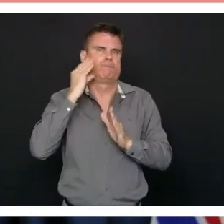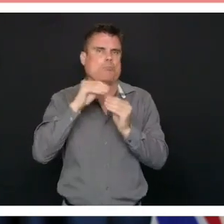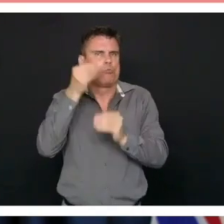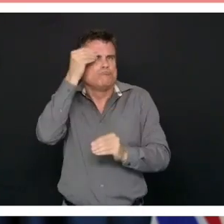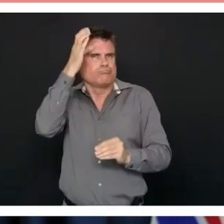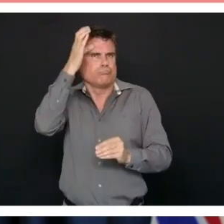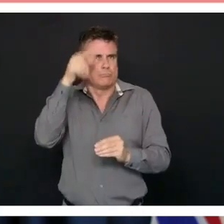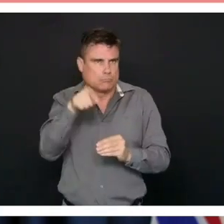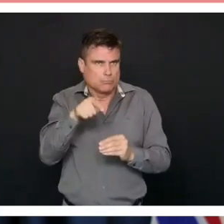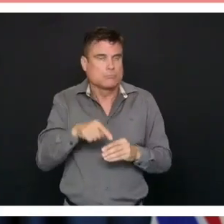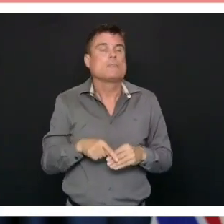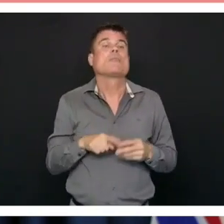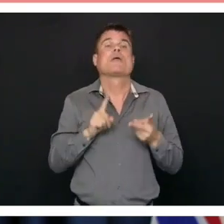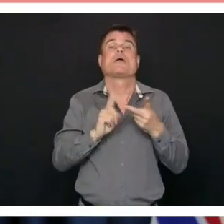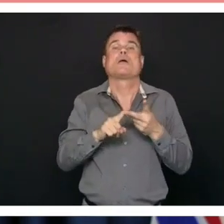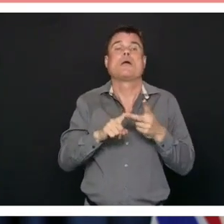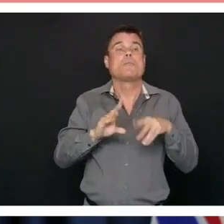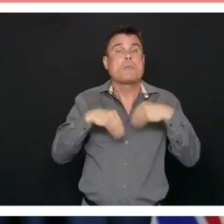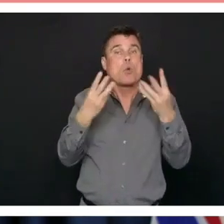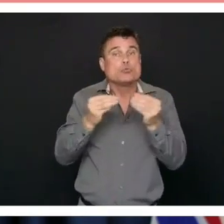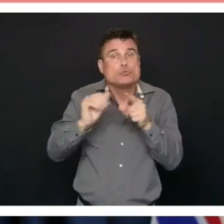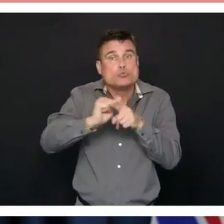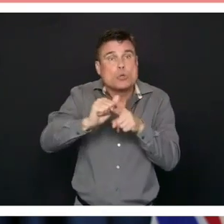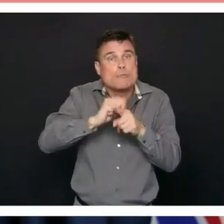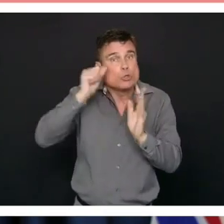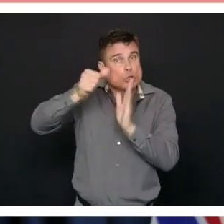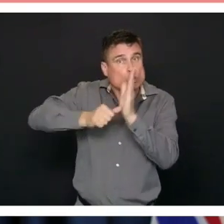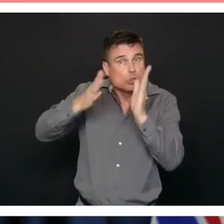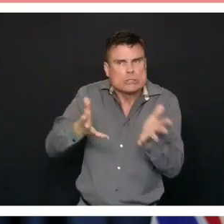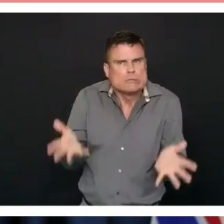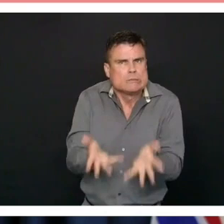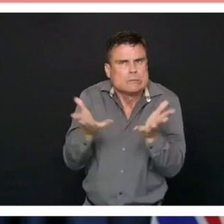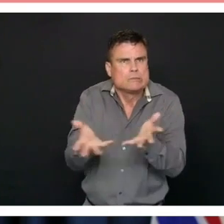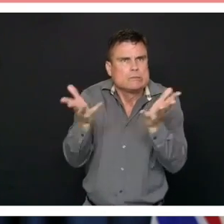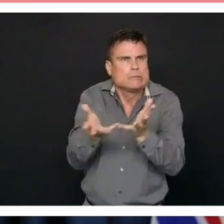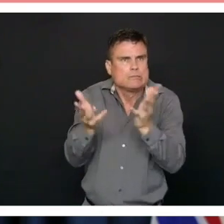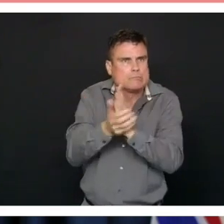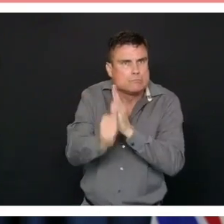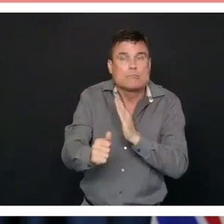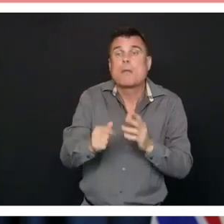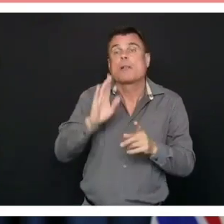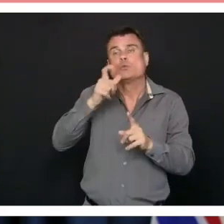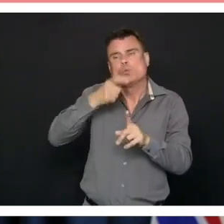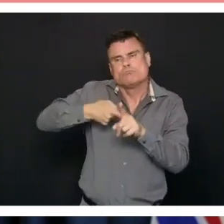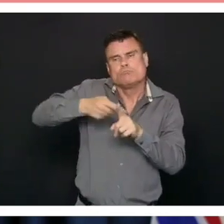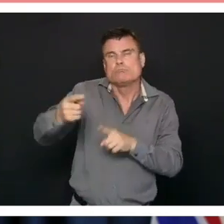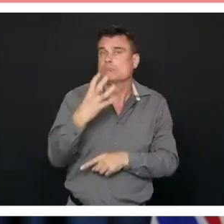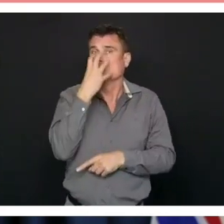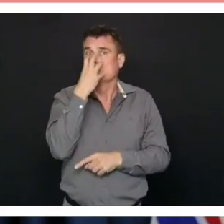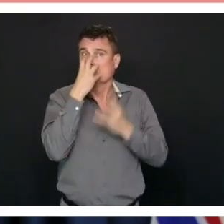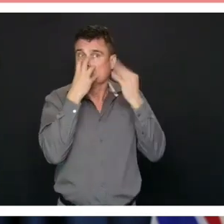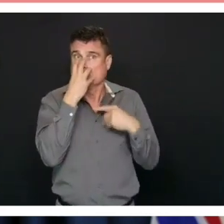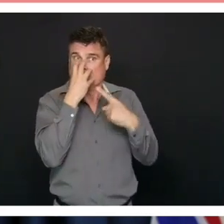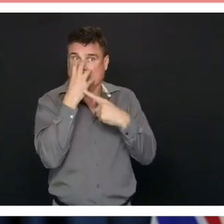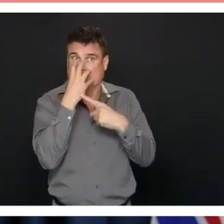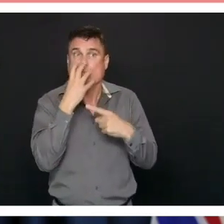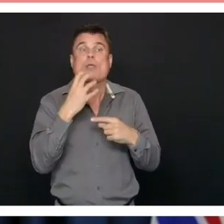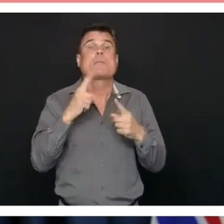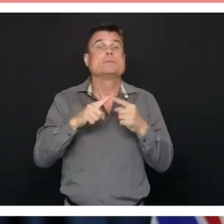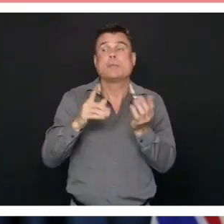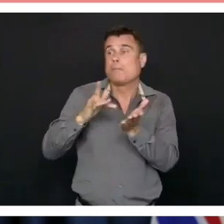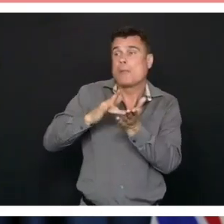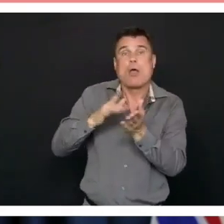anesthesiologists and increasing our capacity there but as you know surgeons but also medical office assistants that are required